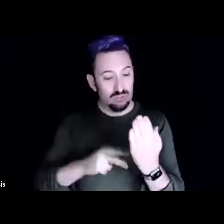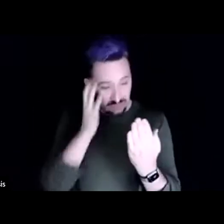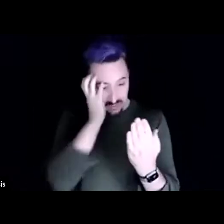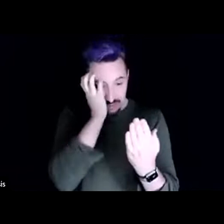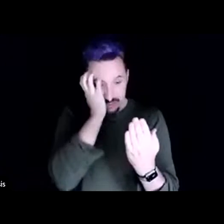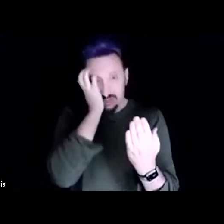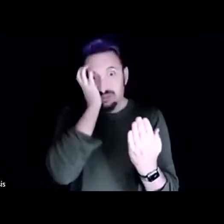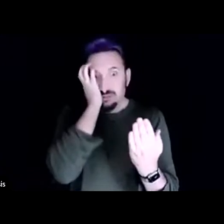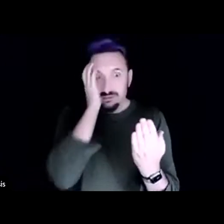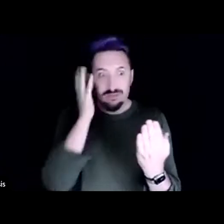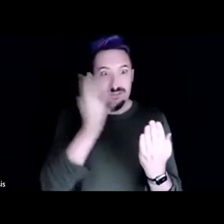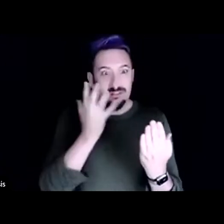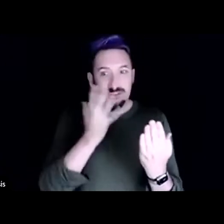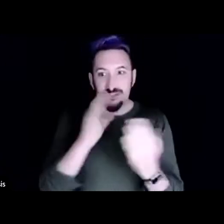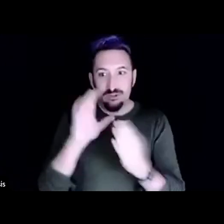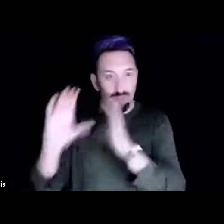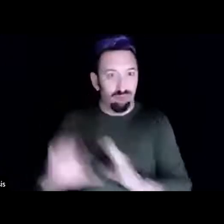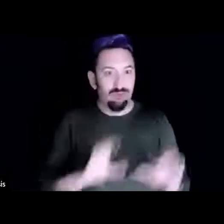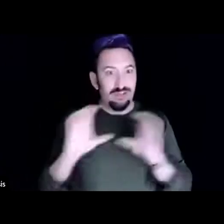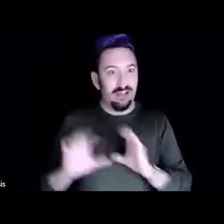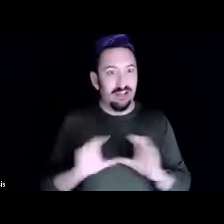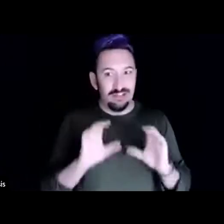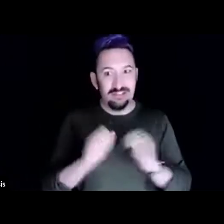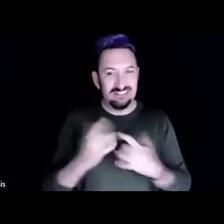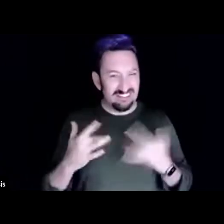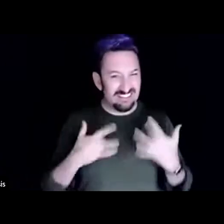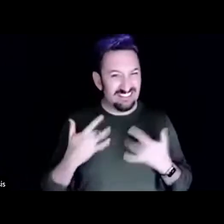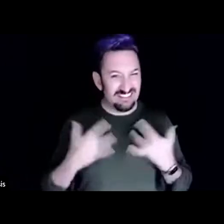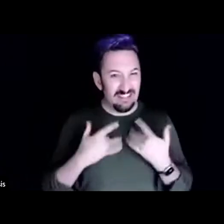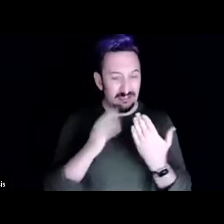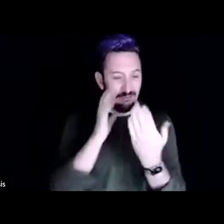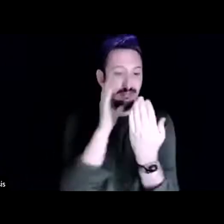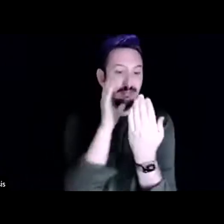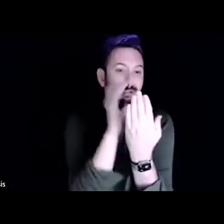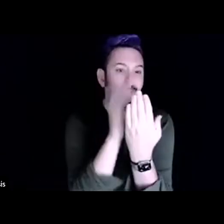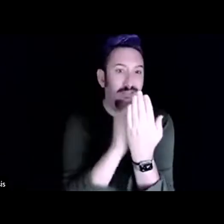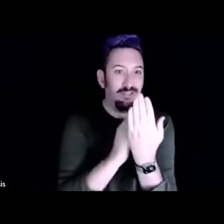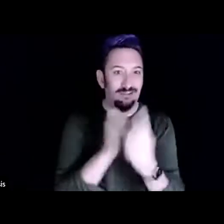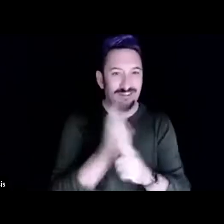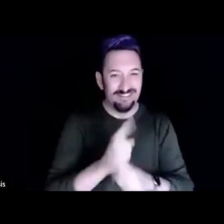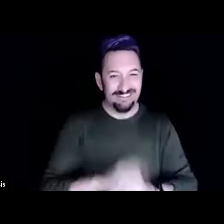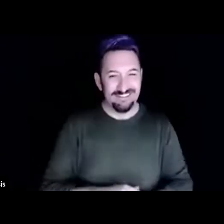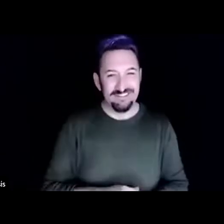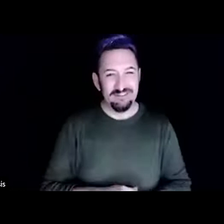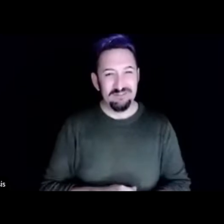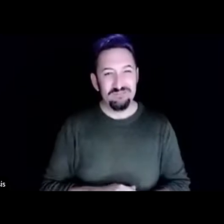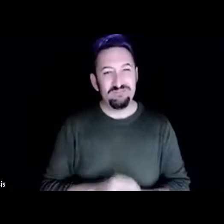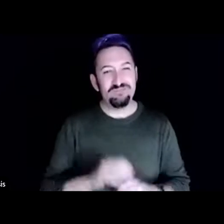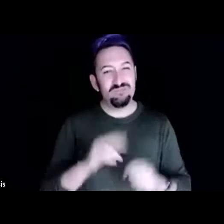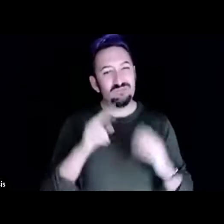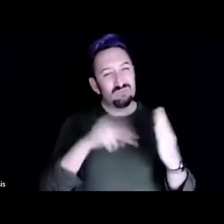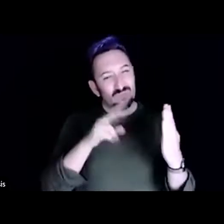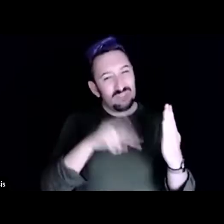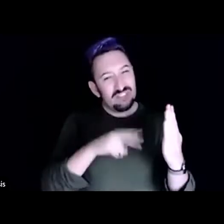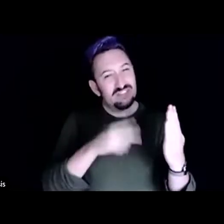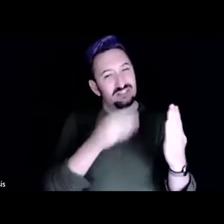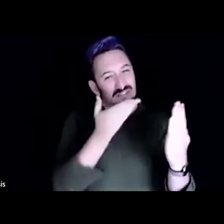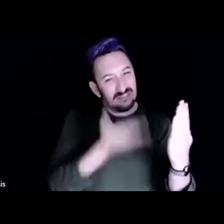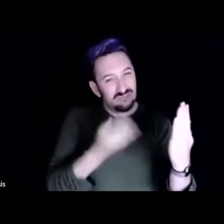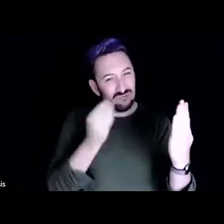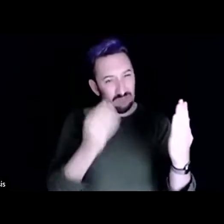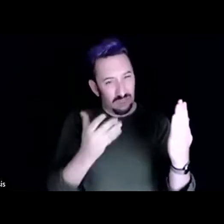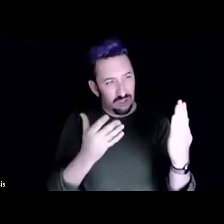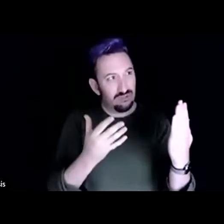you know, exciting read and you just can't put it out. So reading through those and figuring out how to teach